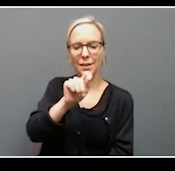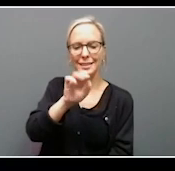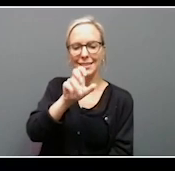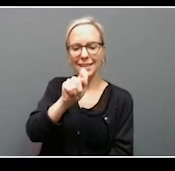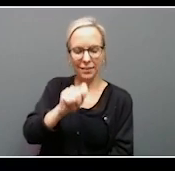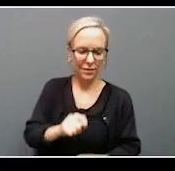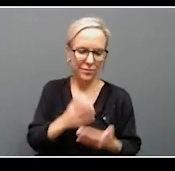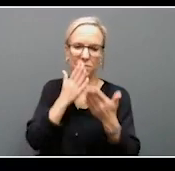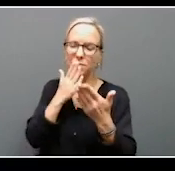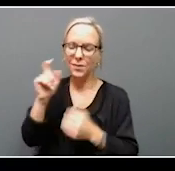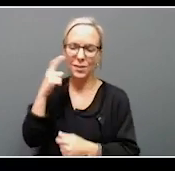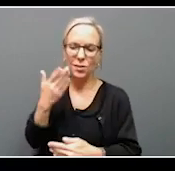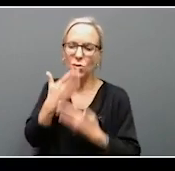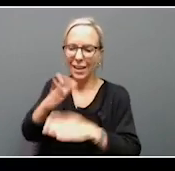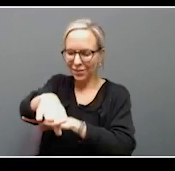afternoon.